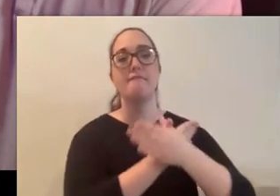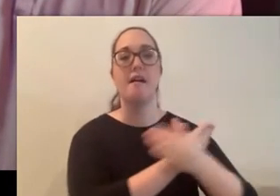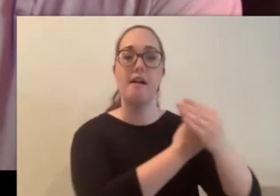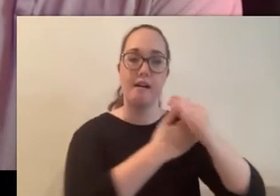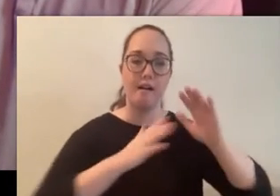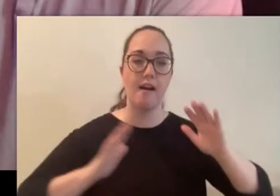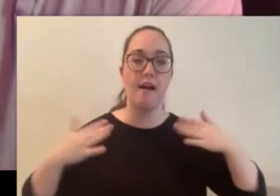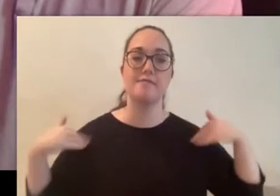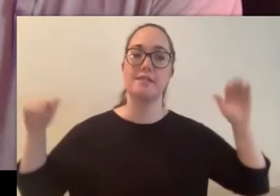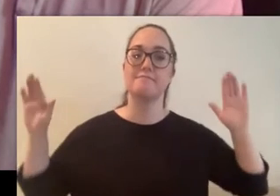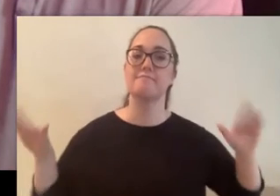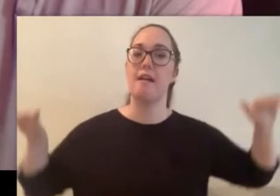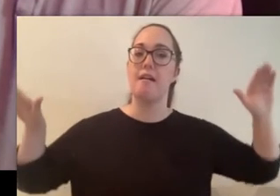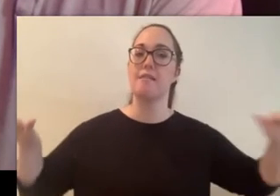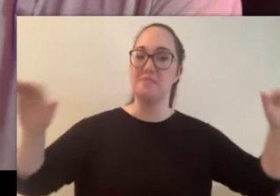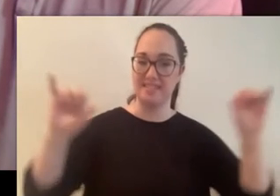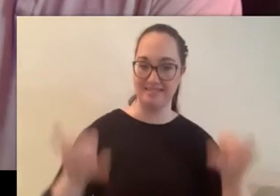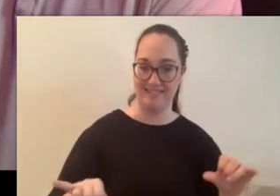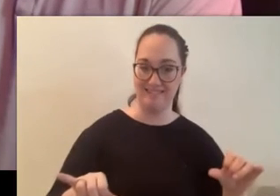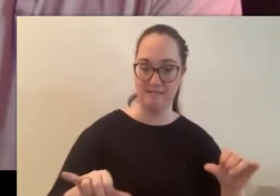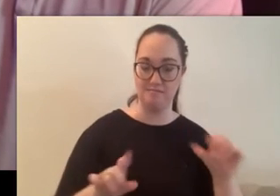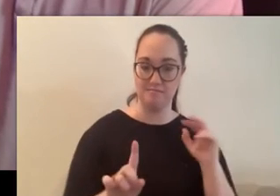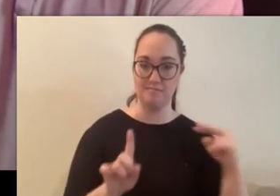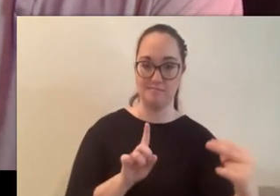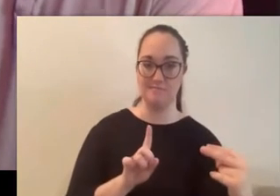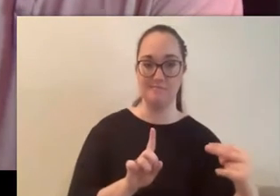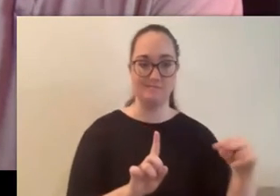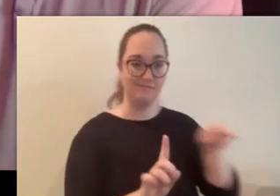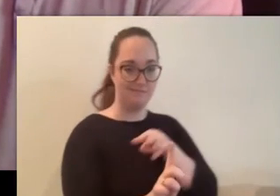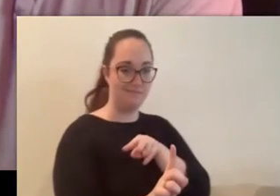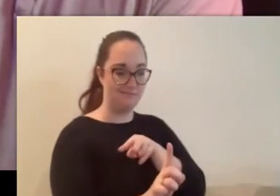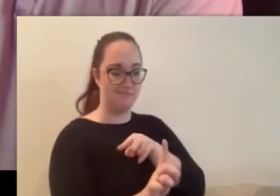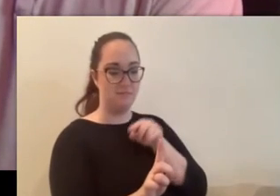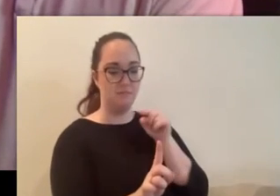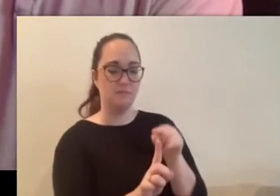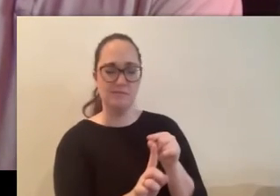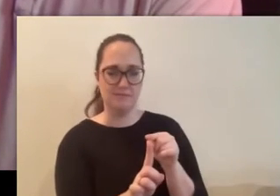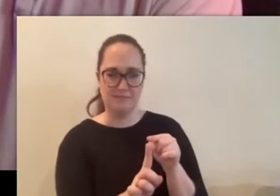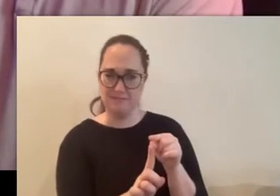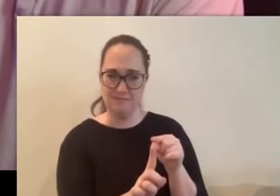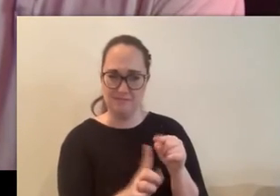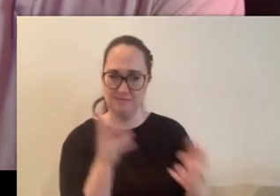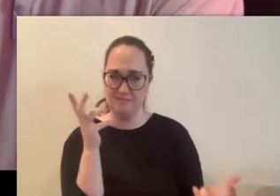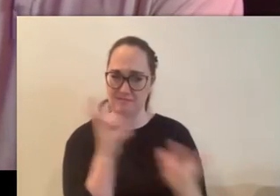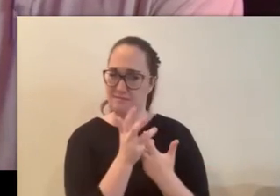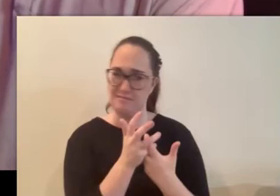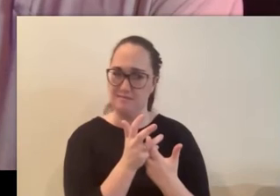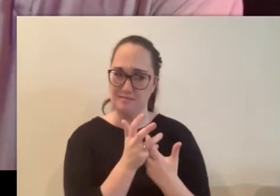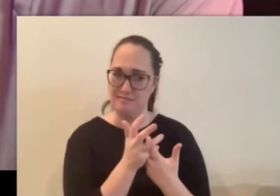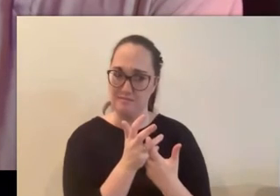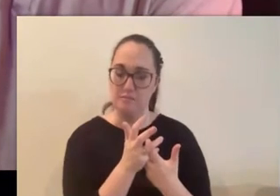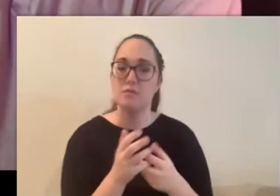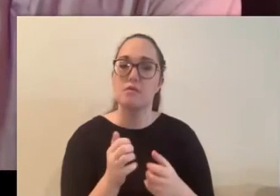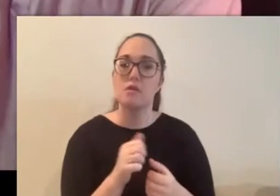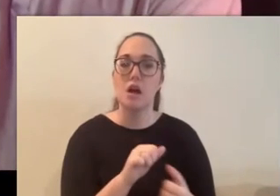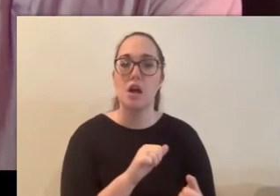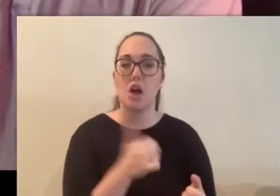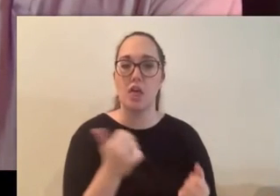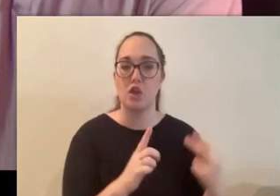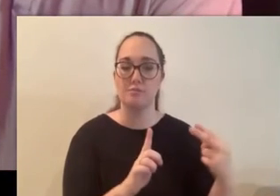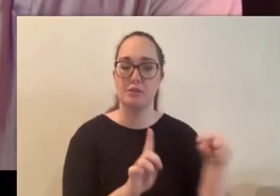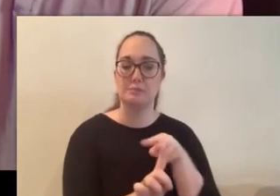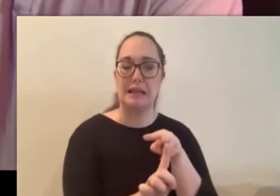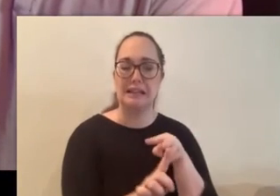other beings traditionally thought of as types of fairies that don't match this image have been around